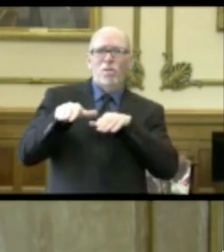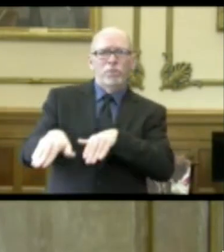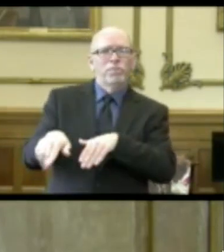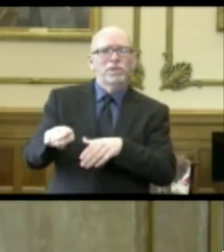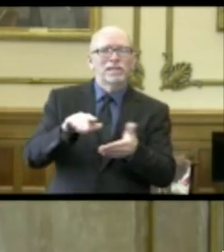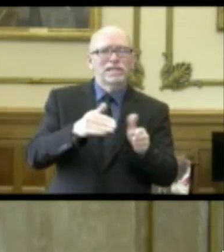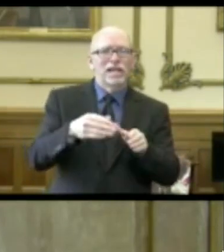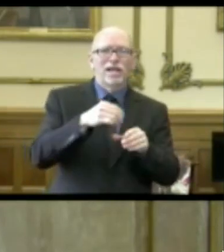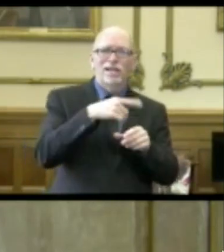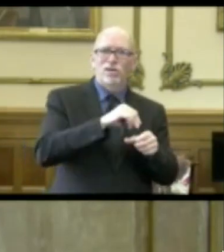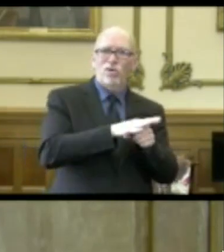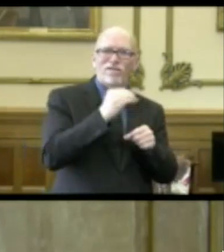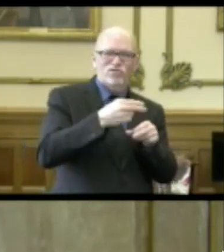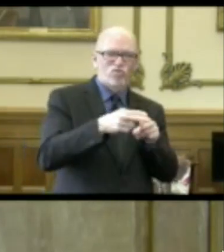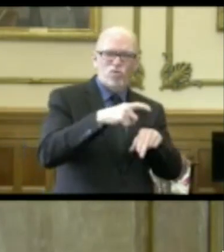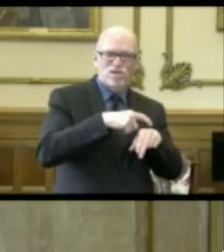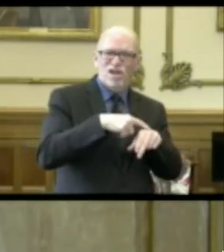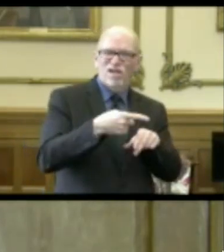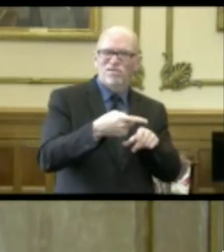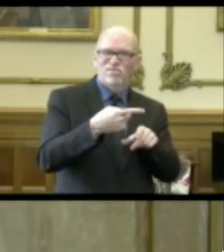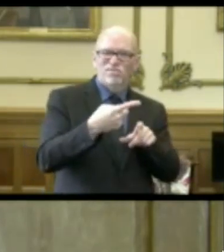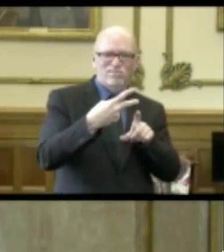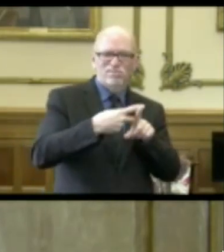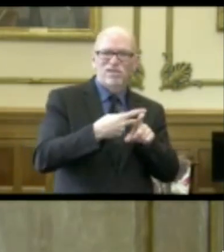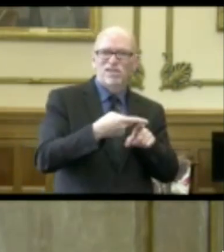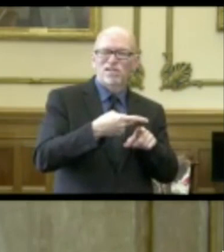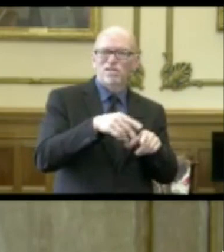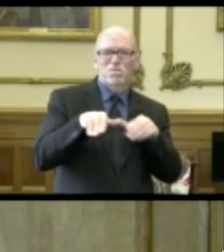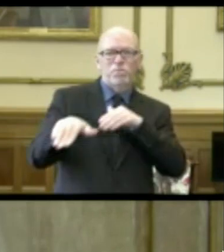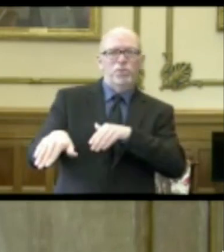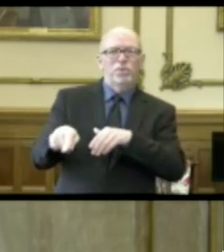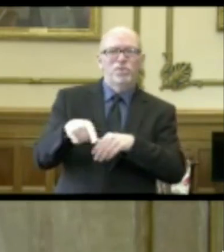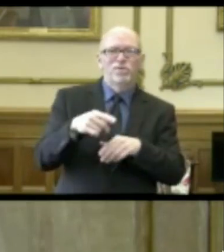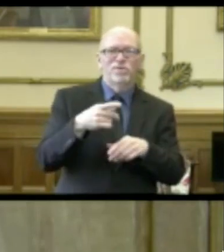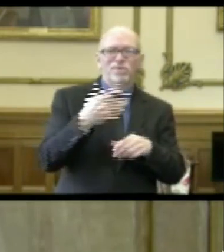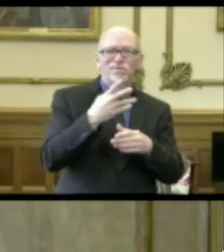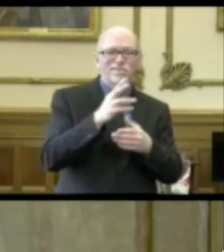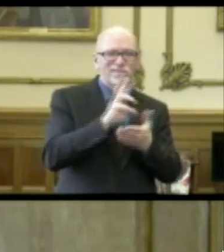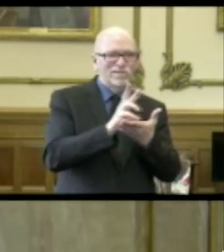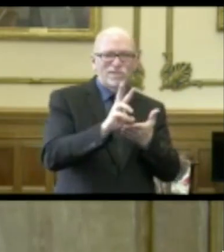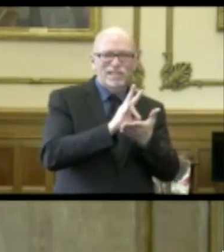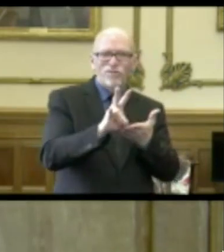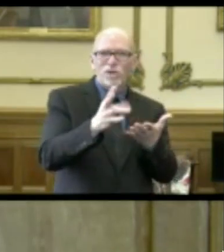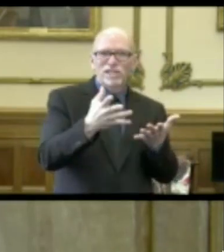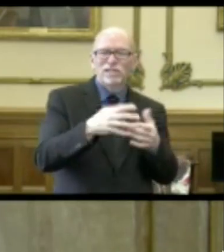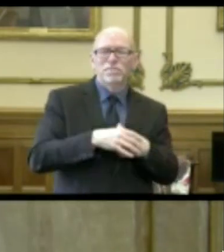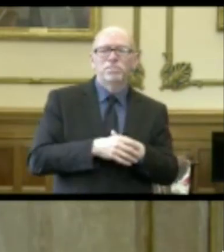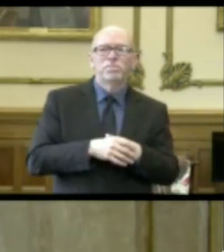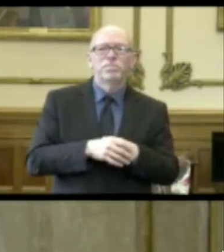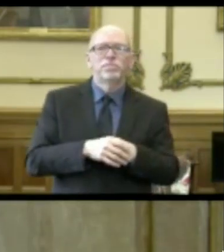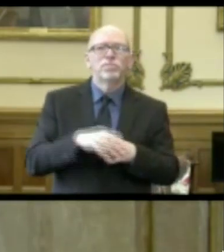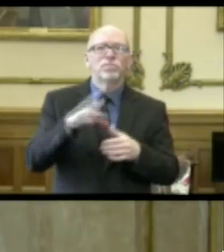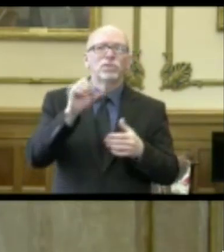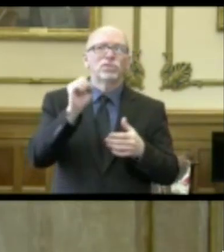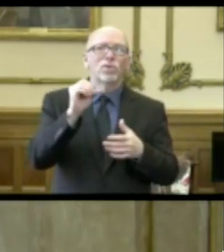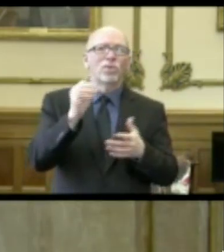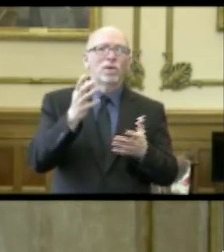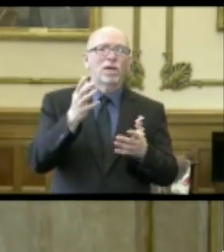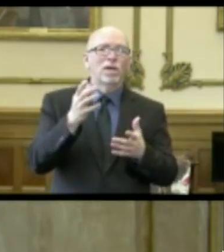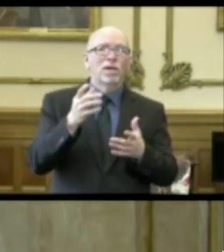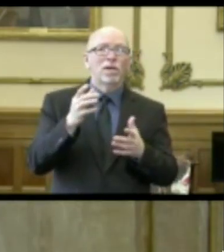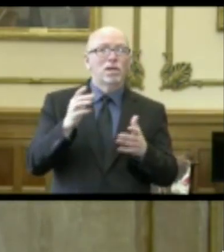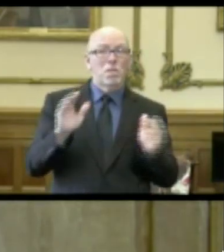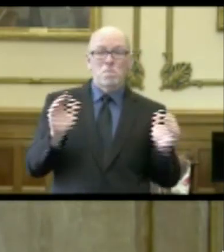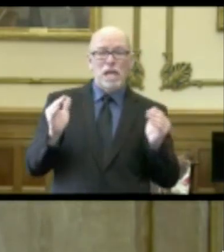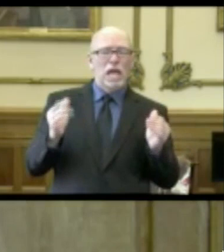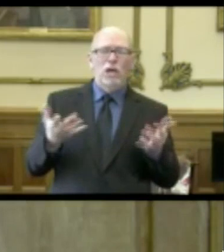of Indiana in just this short period of time, you know, this short six- to seven-week period of time. So I don't think there is